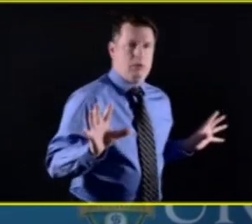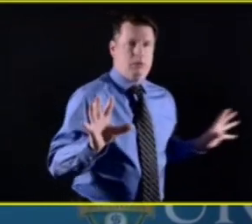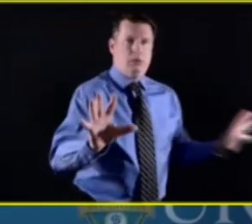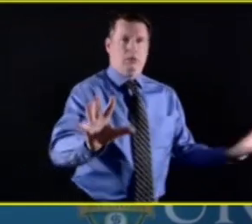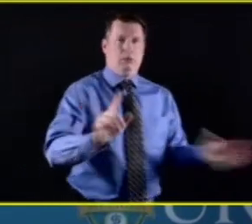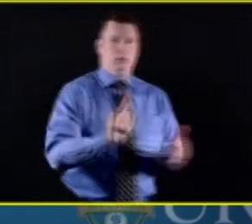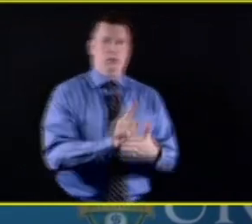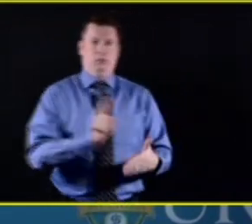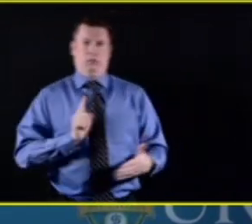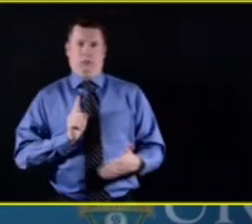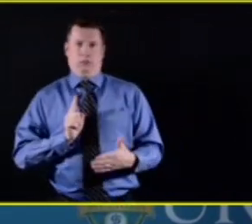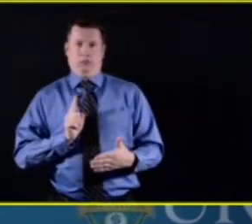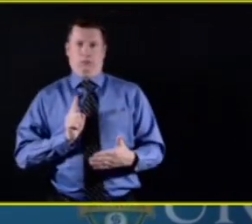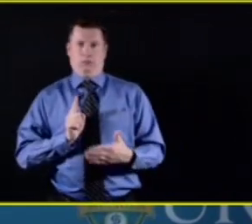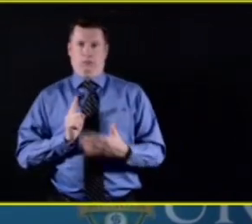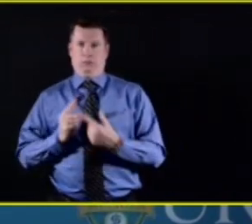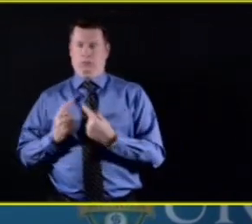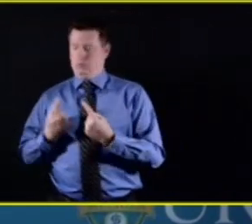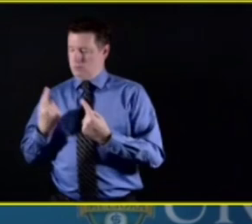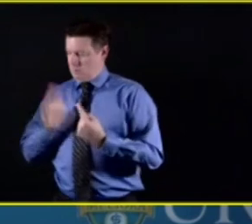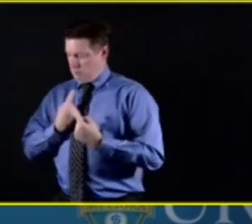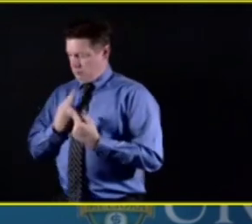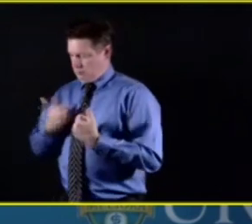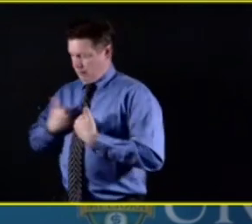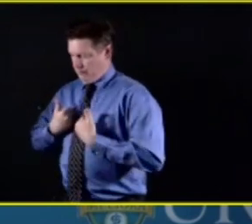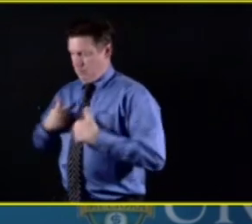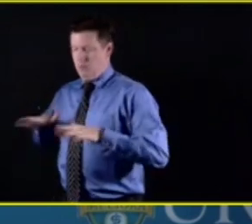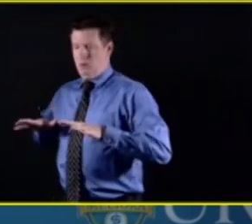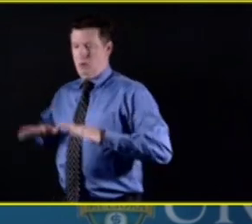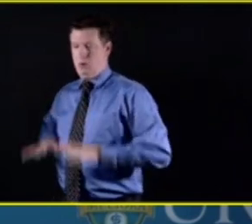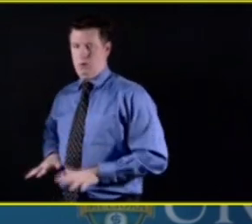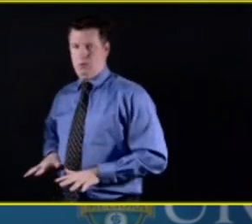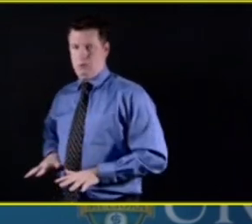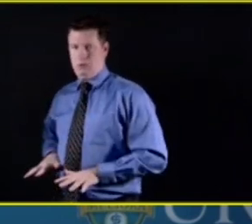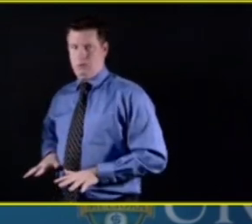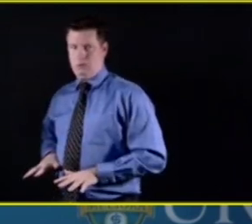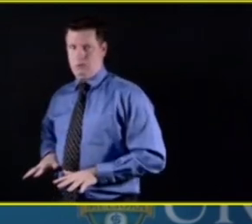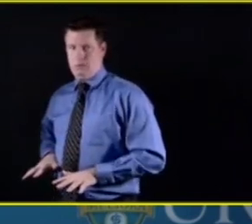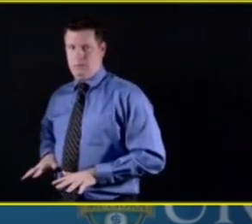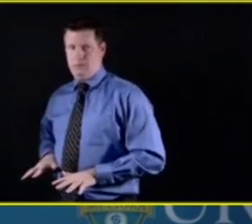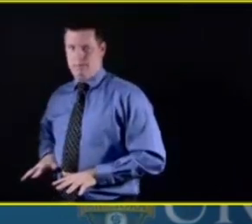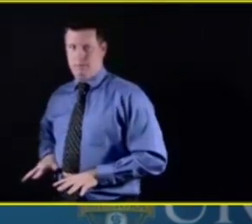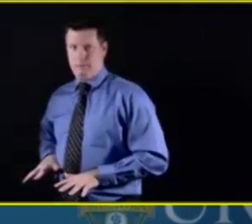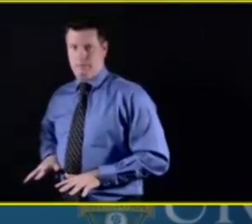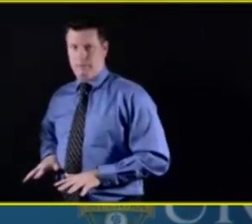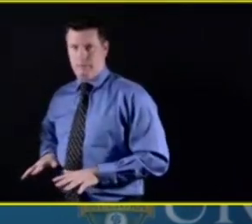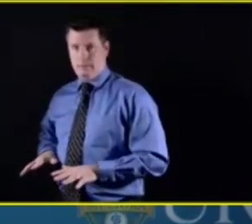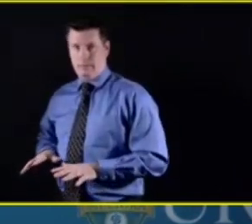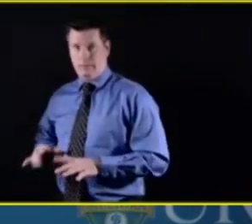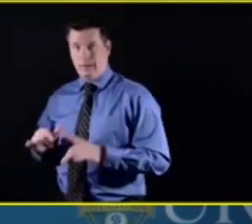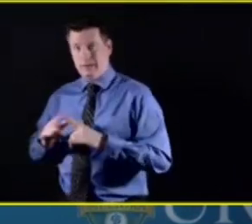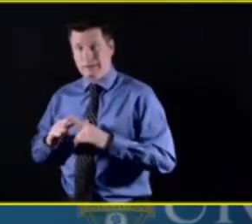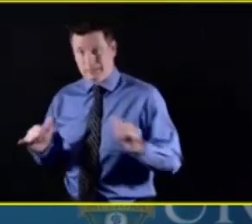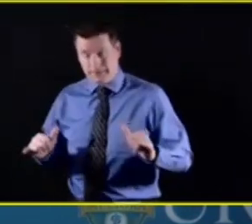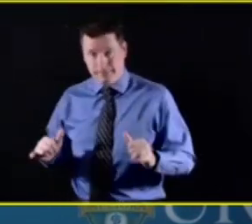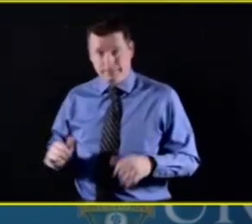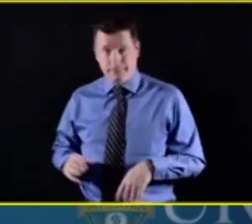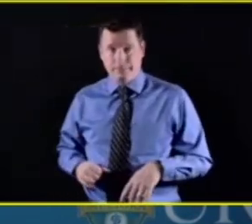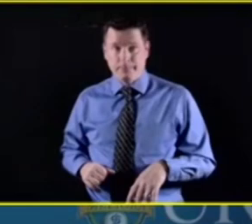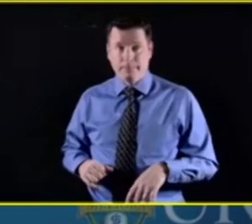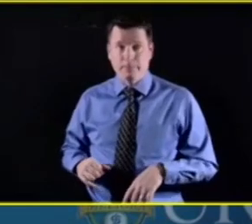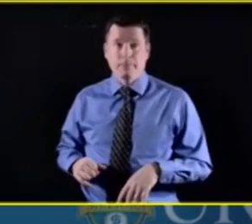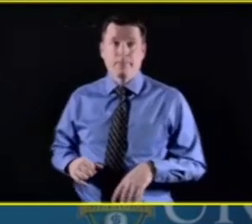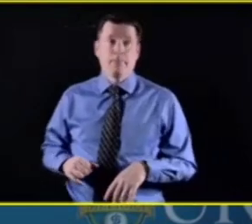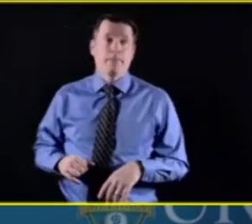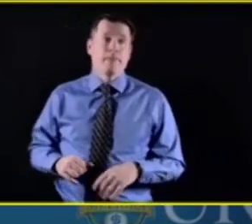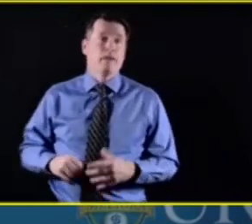Um, and to be sure that you're taking full advantage of the other opportunities that there